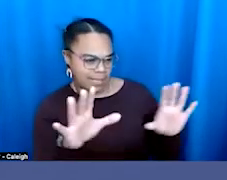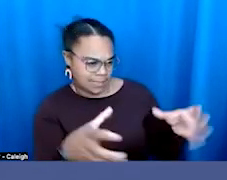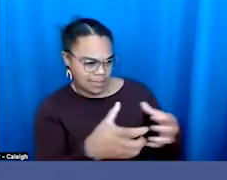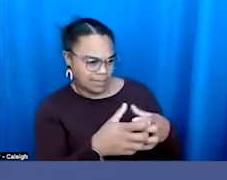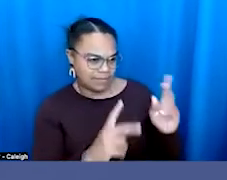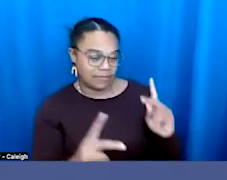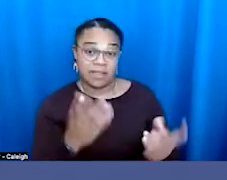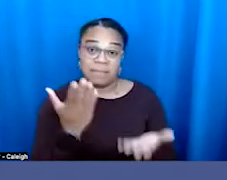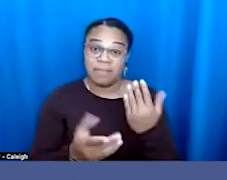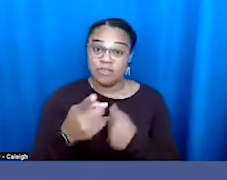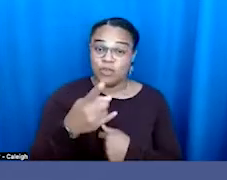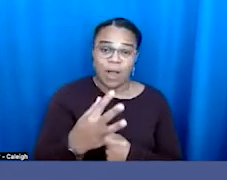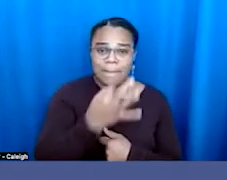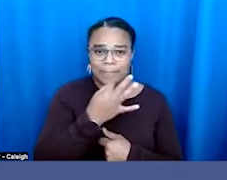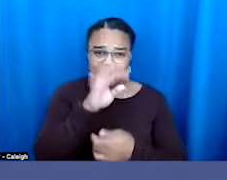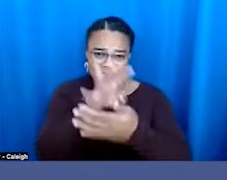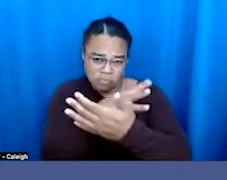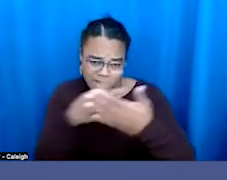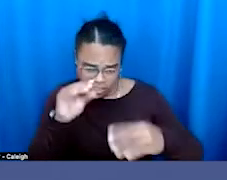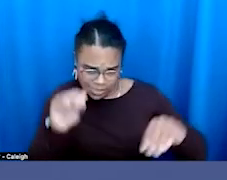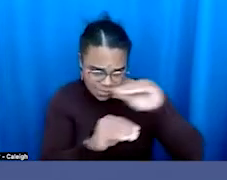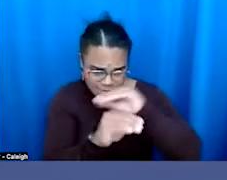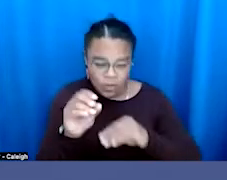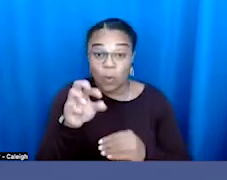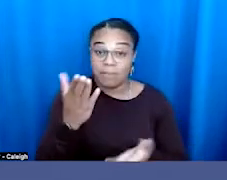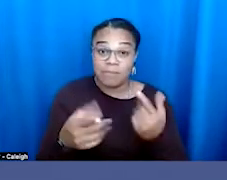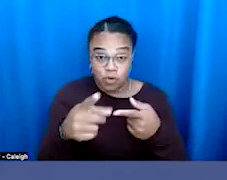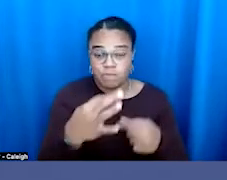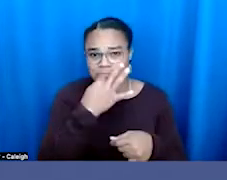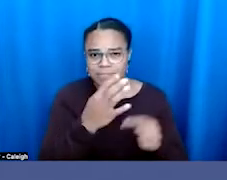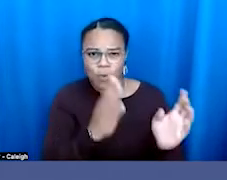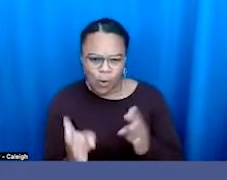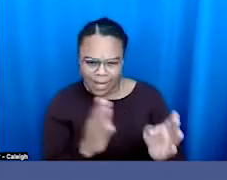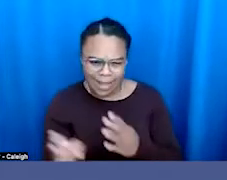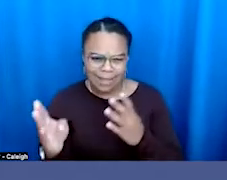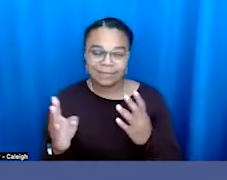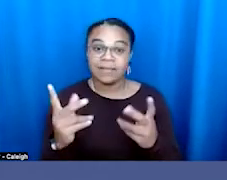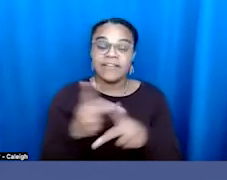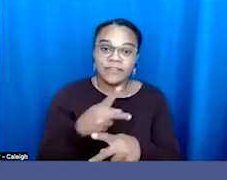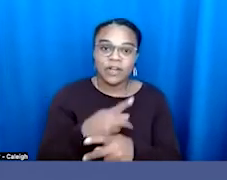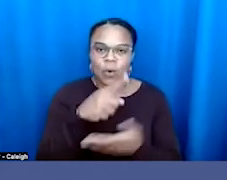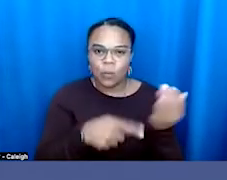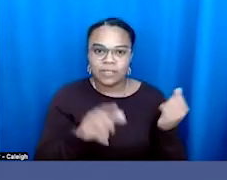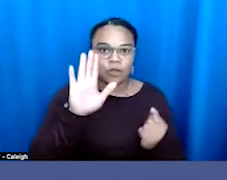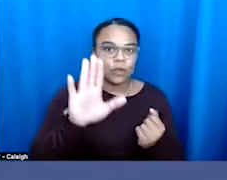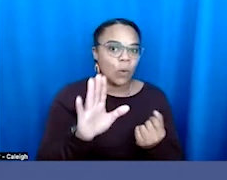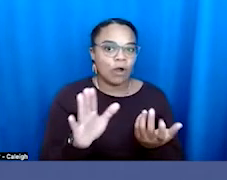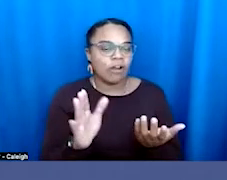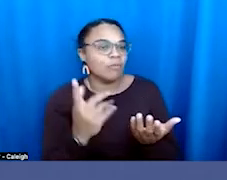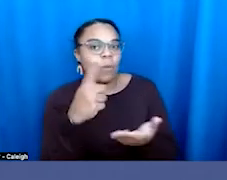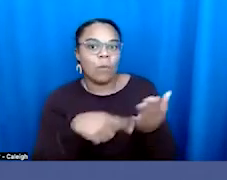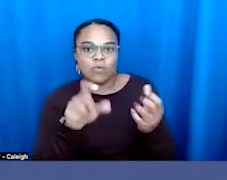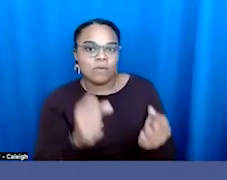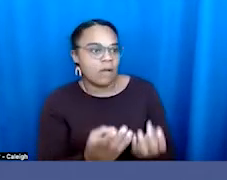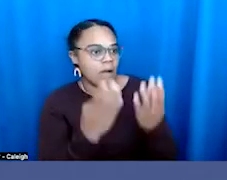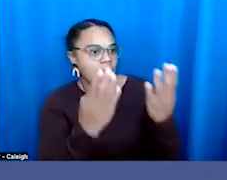spreadsheet guru, or you might organize things for an organization. Figure out what your lane is with that organization. Give of your